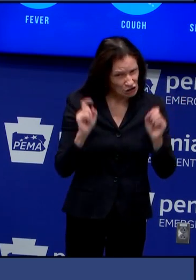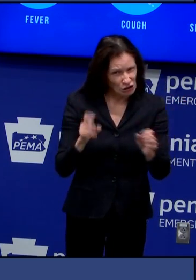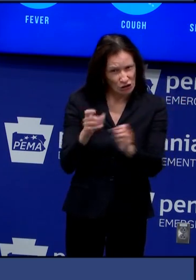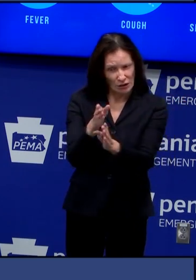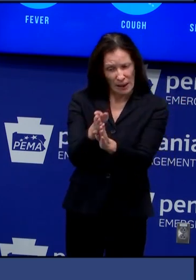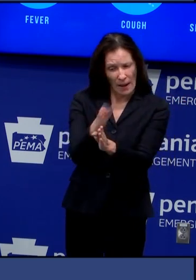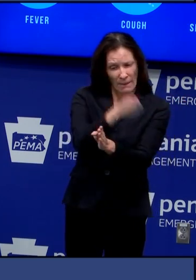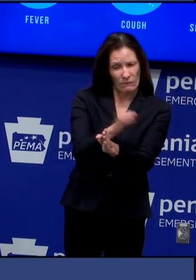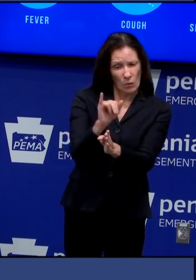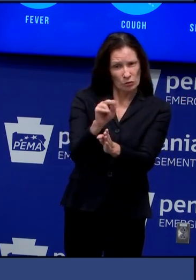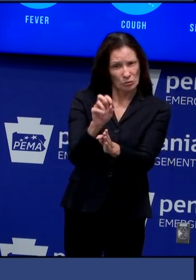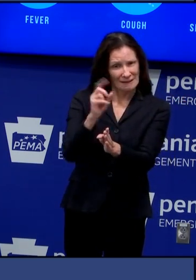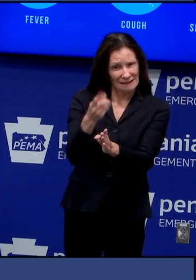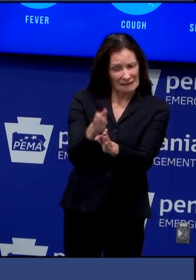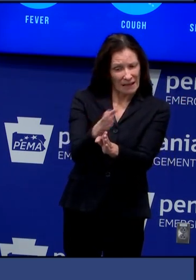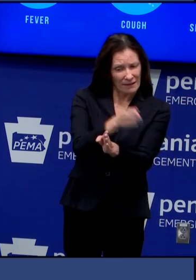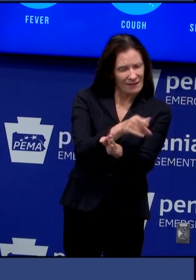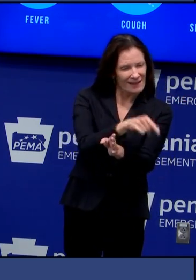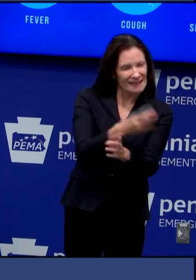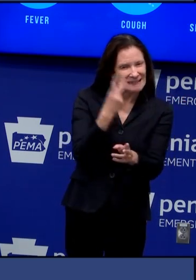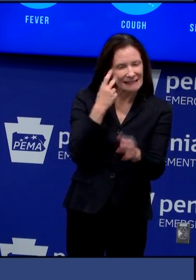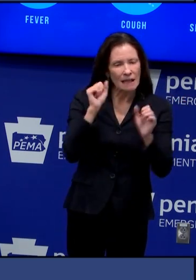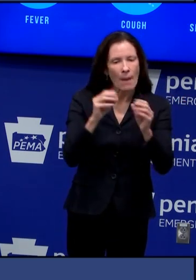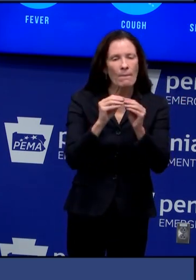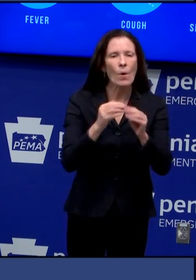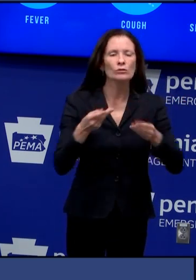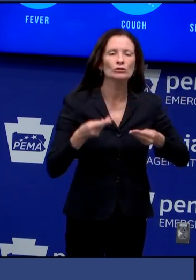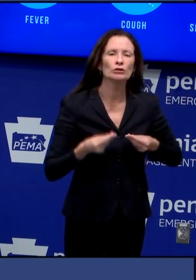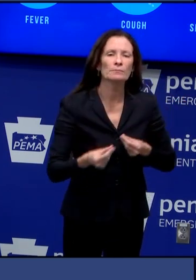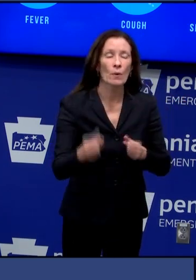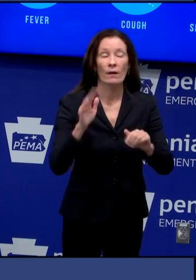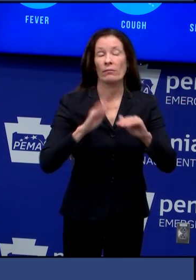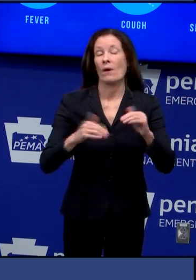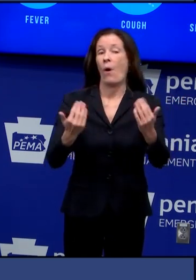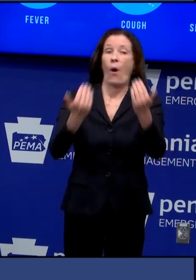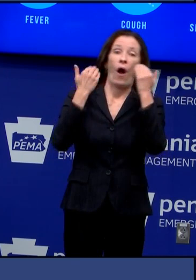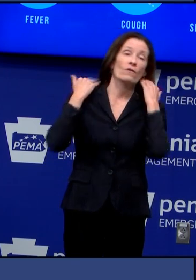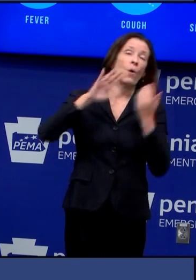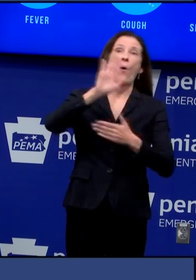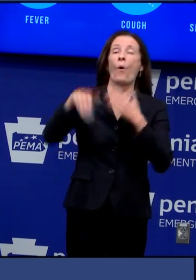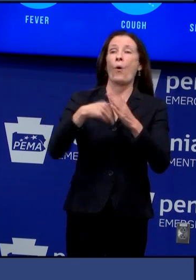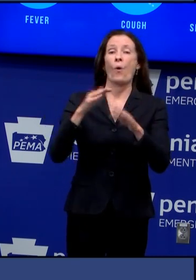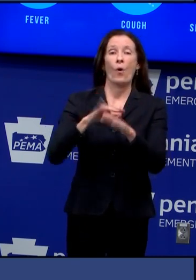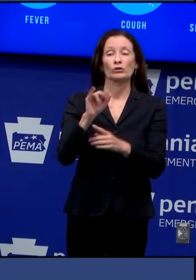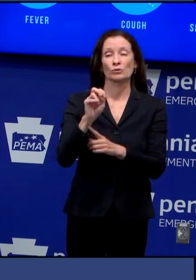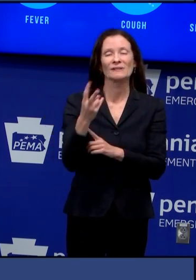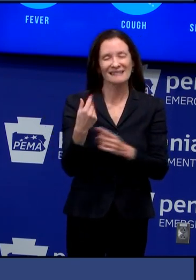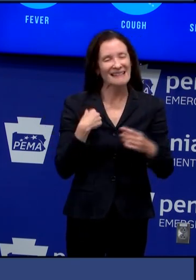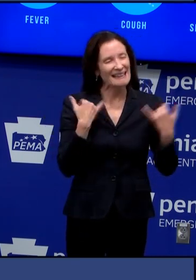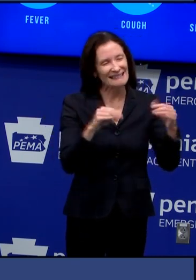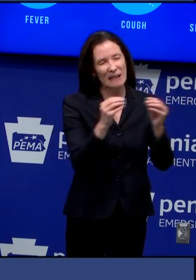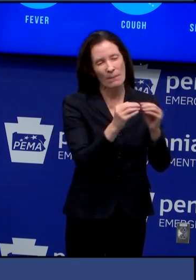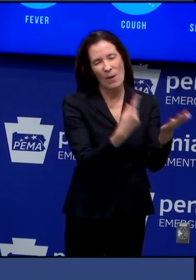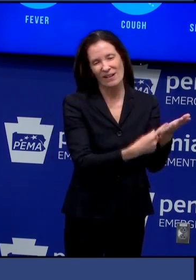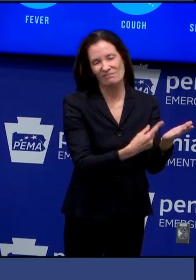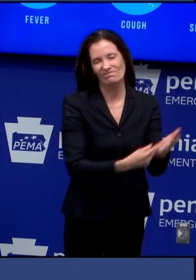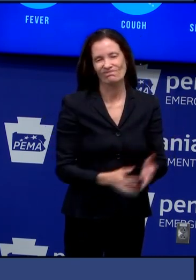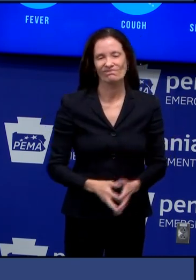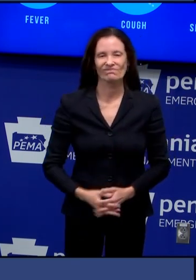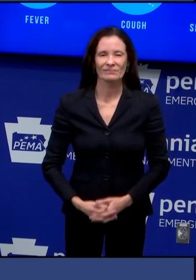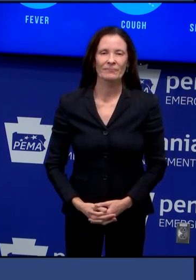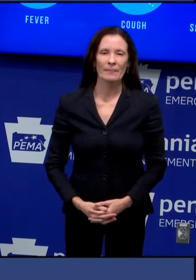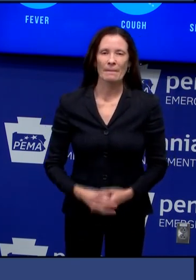start counting these are the kinds of things that i think would help counties uh adjust to the the big surge